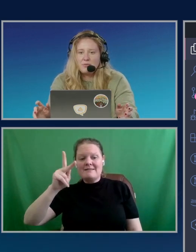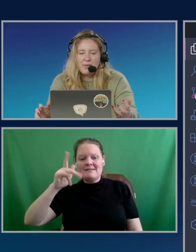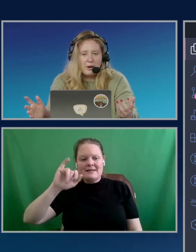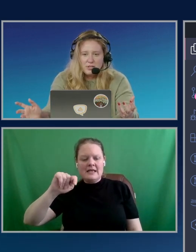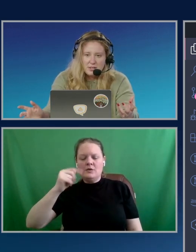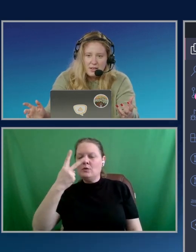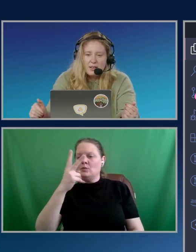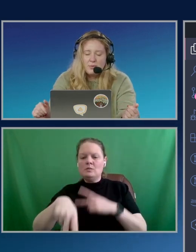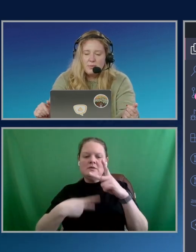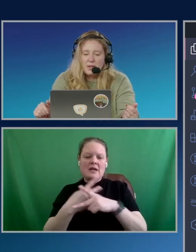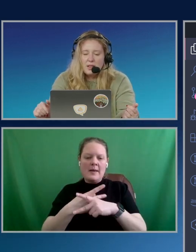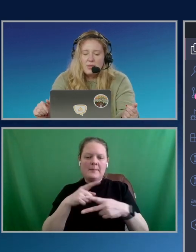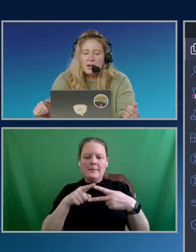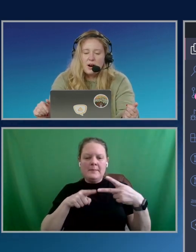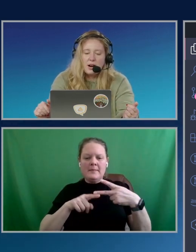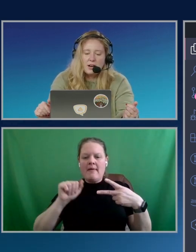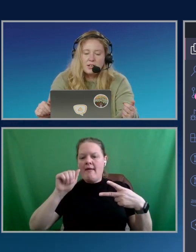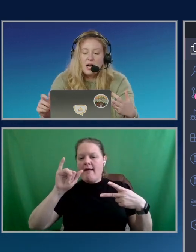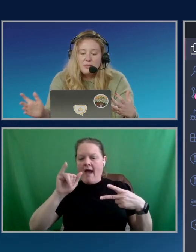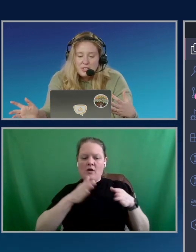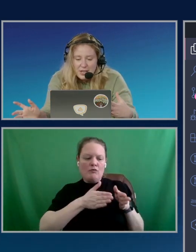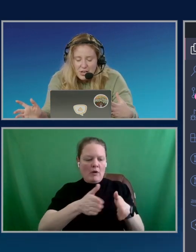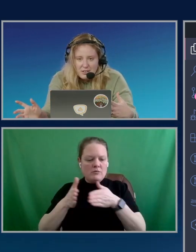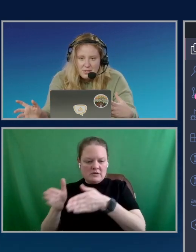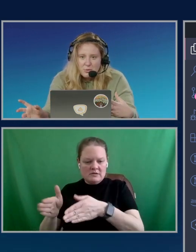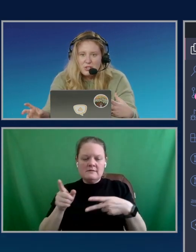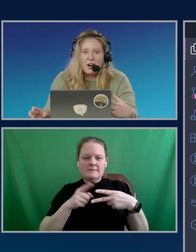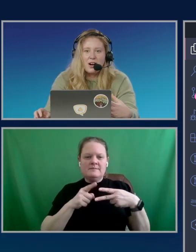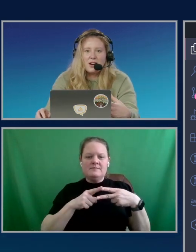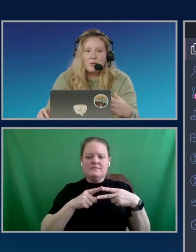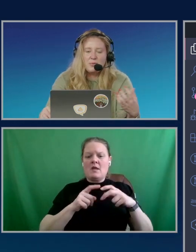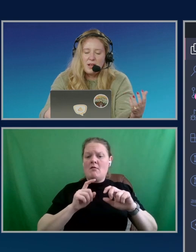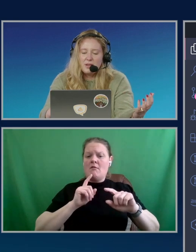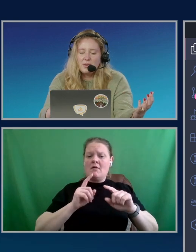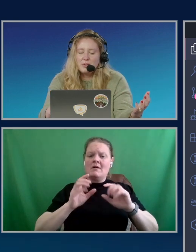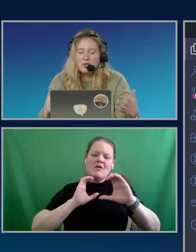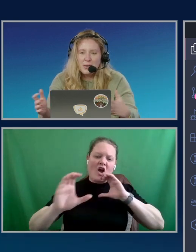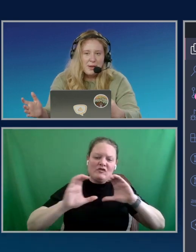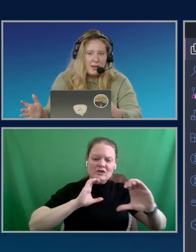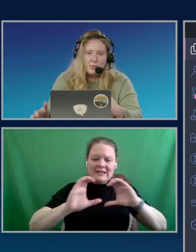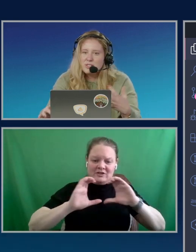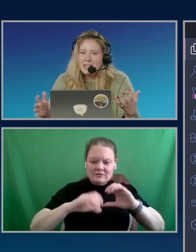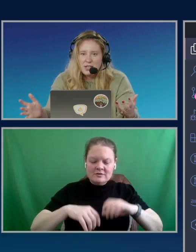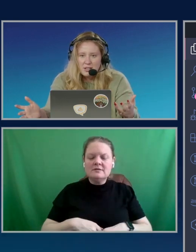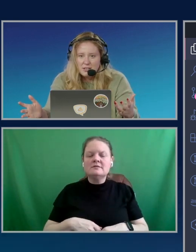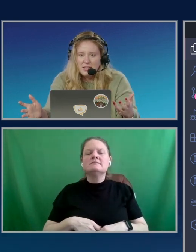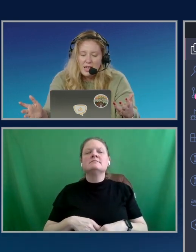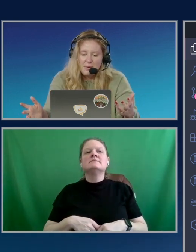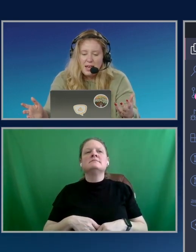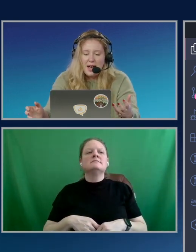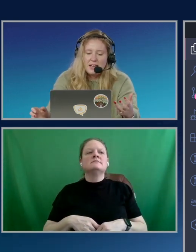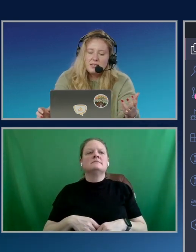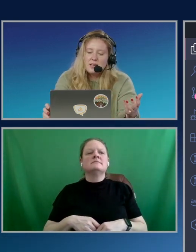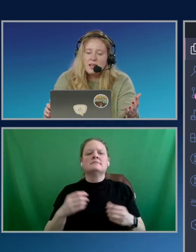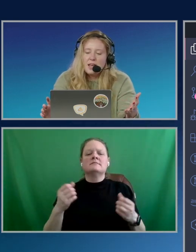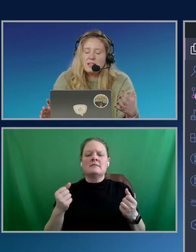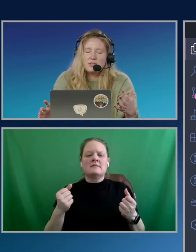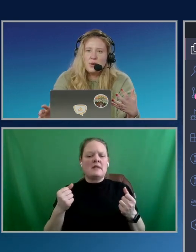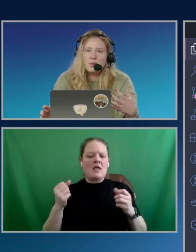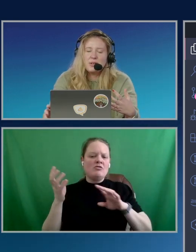AI routes. There are conversations, which are streaming multi-turn APIs.